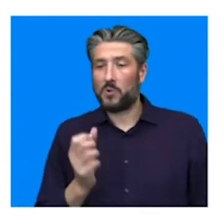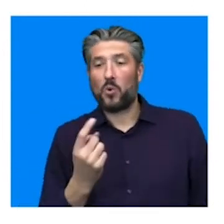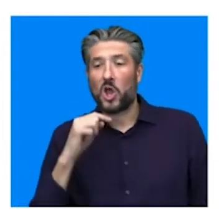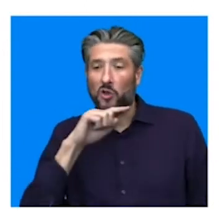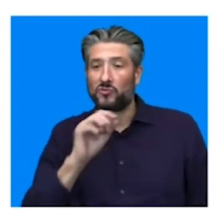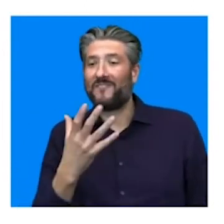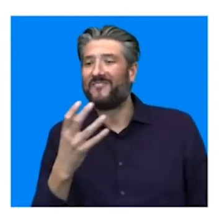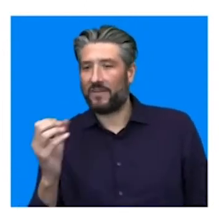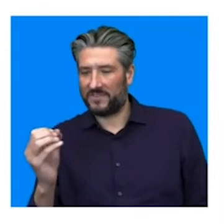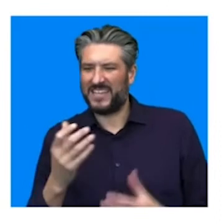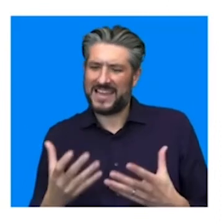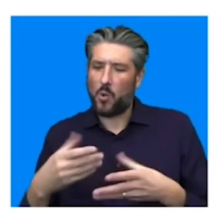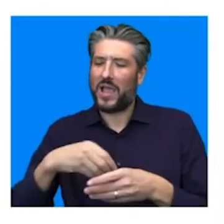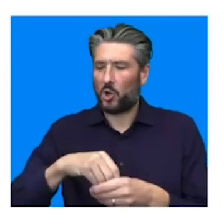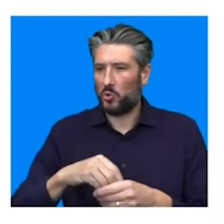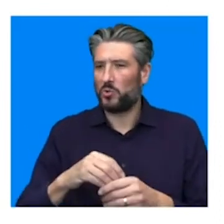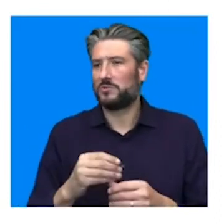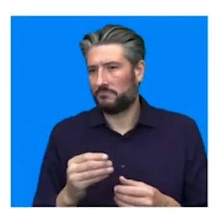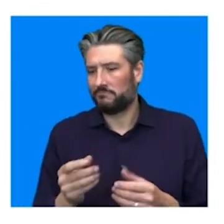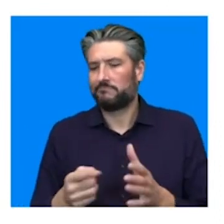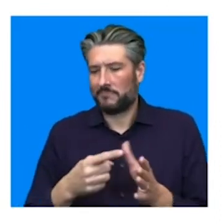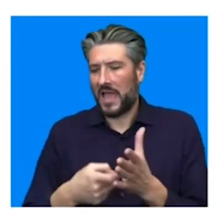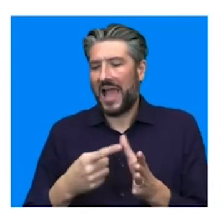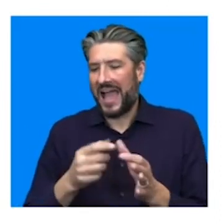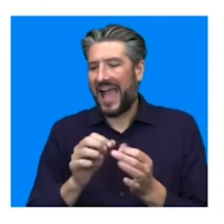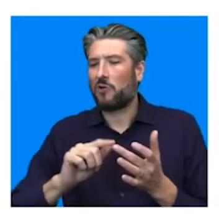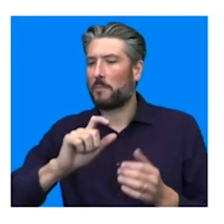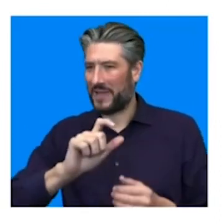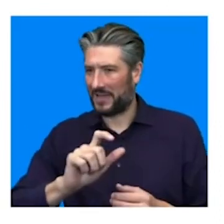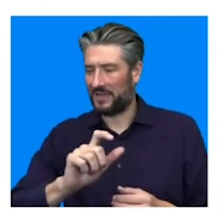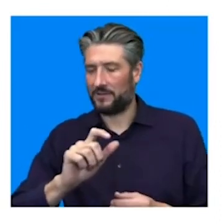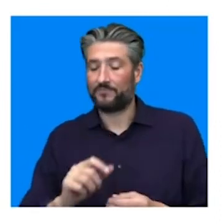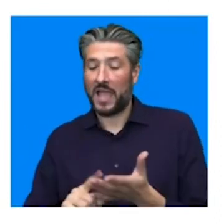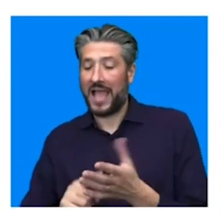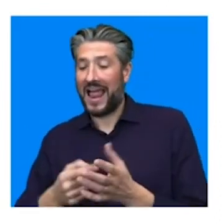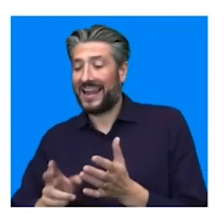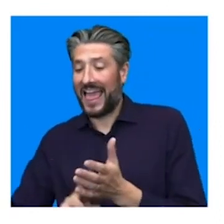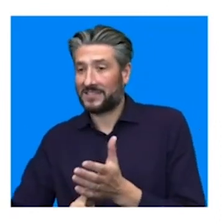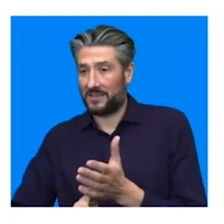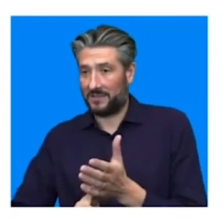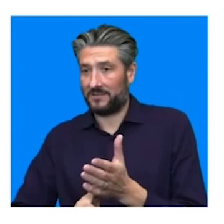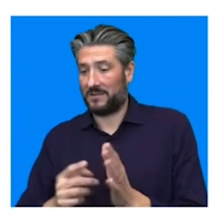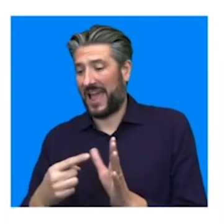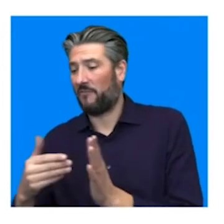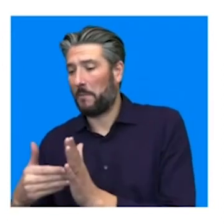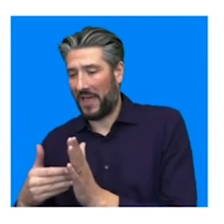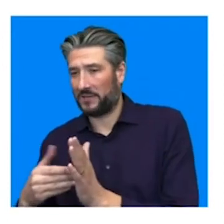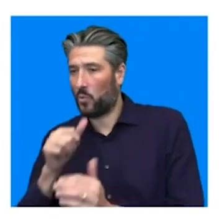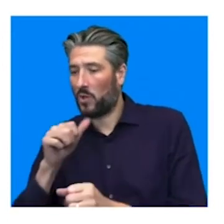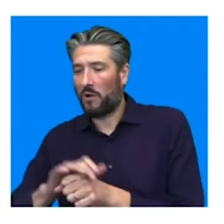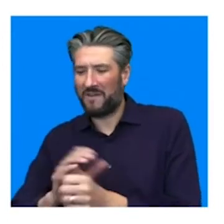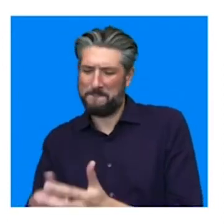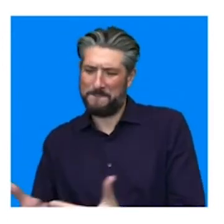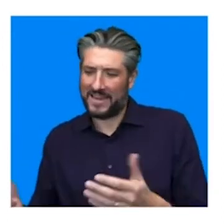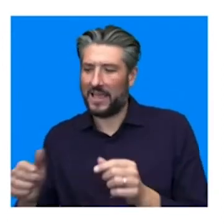Because, again, the Latin alphabet, you know, obviously covers so many languages in itself that the Latin alphabet in itself is already about 100